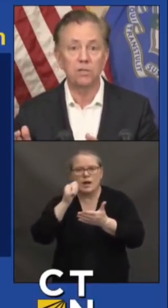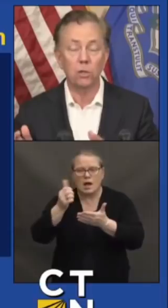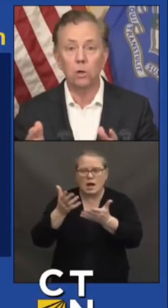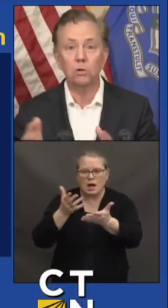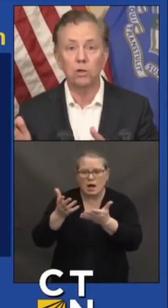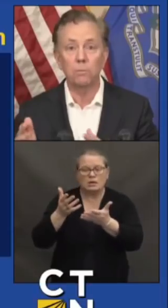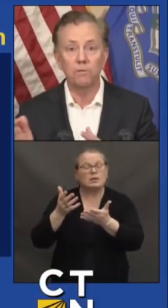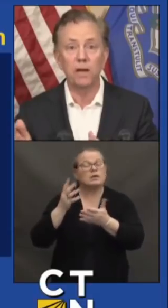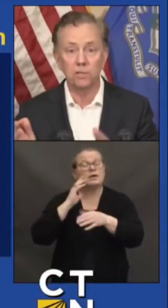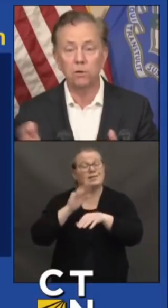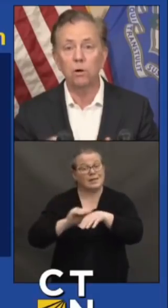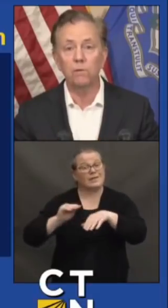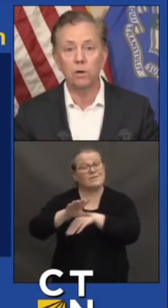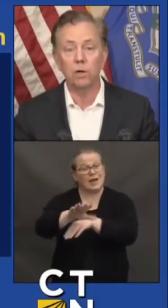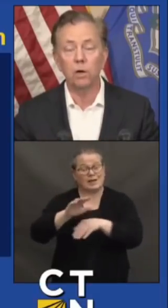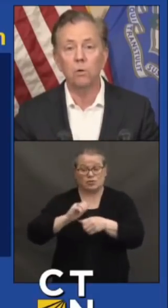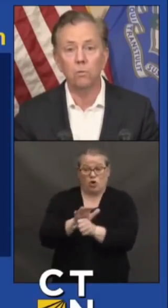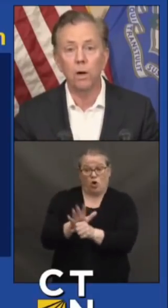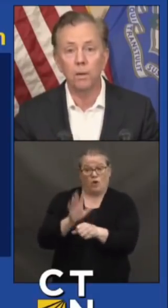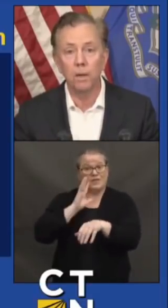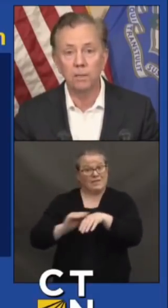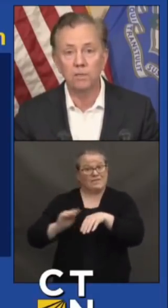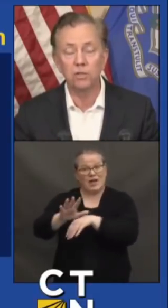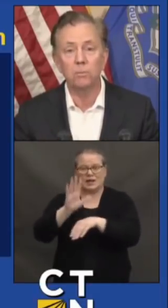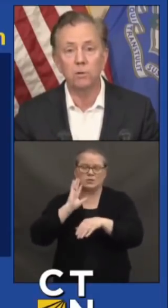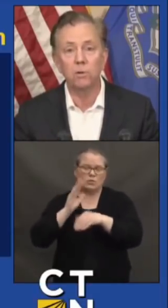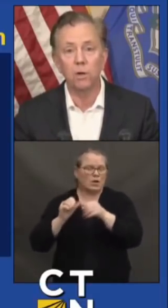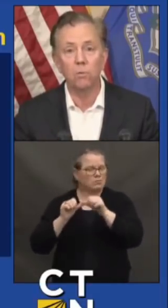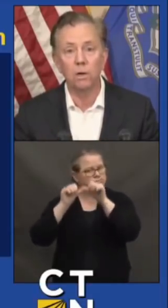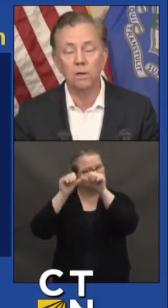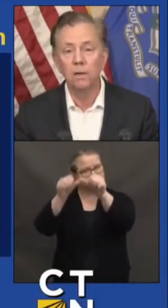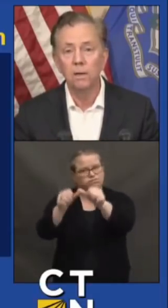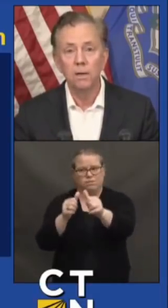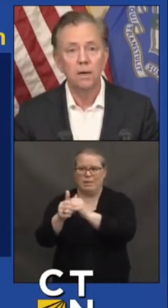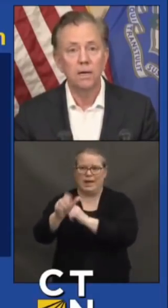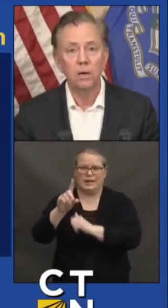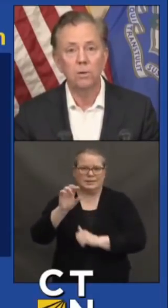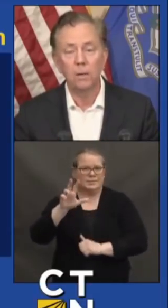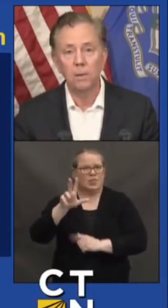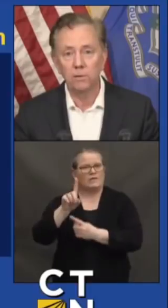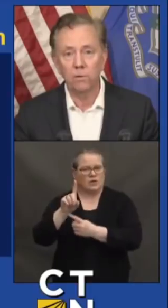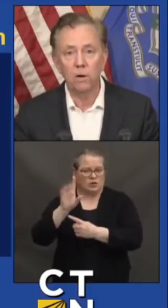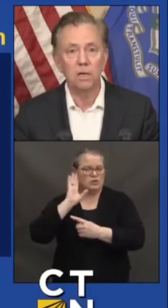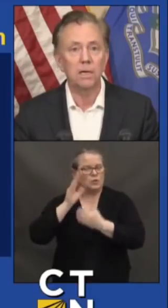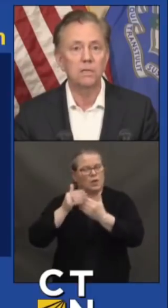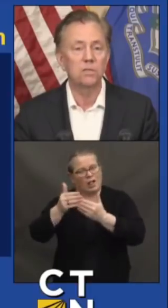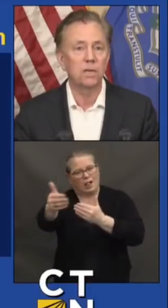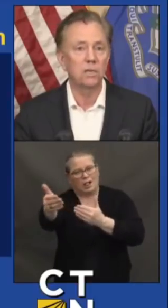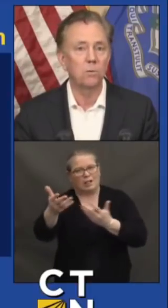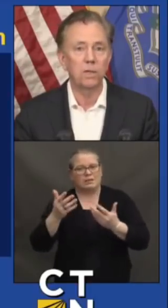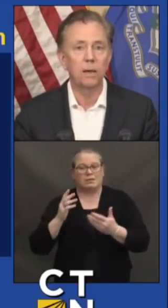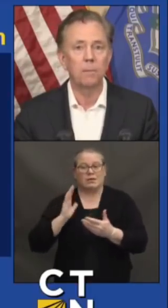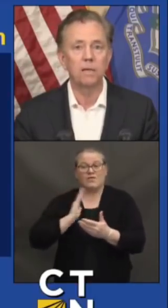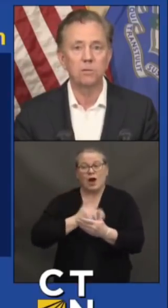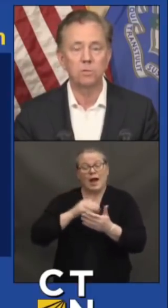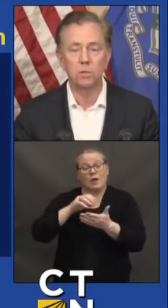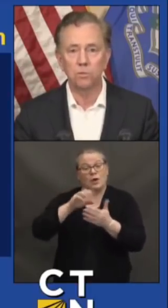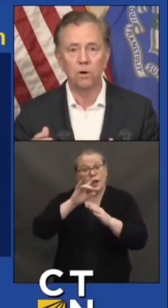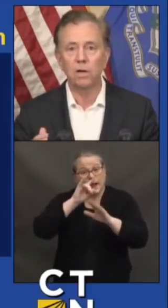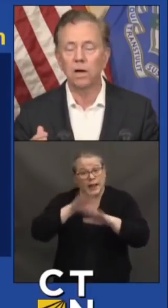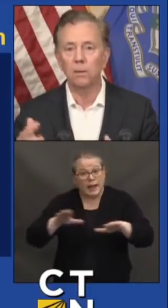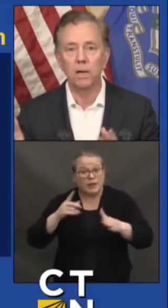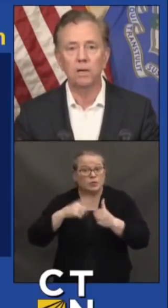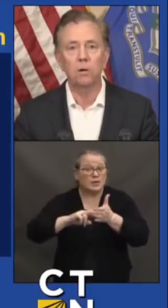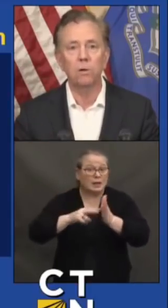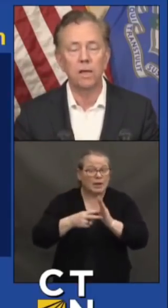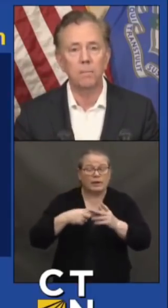effects, the long-term effects of COVID are going to go on way beyond December 31. I know what that means for our kids. I know what that means in terms